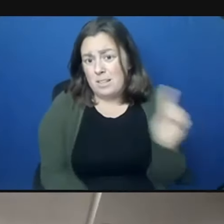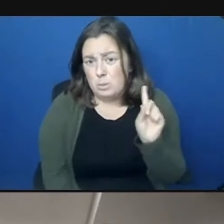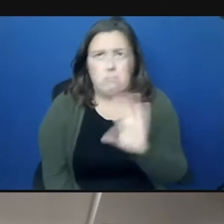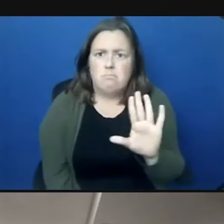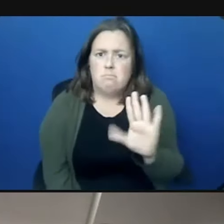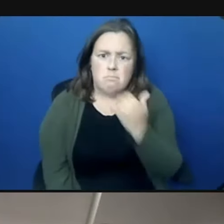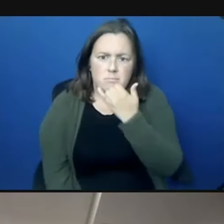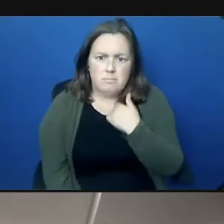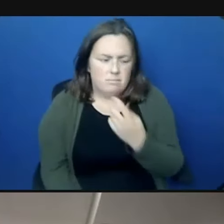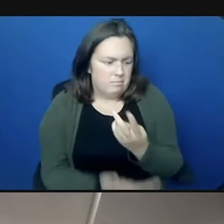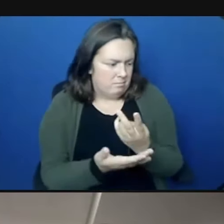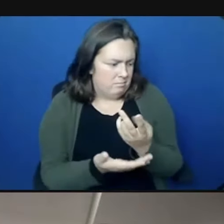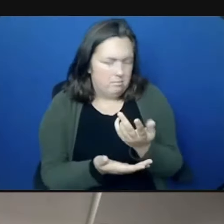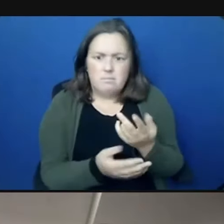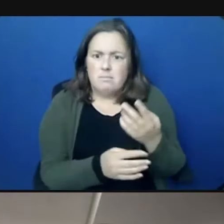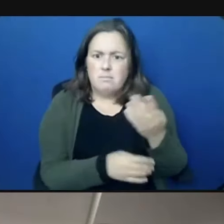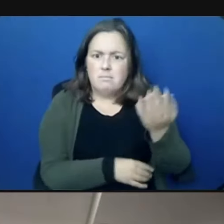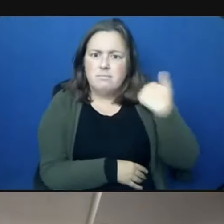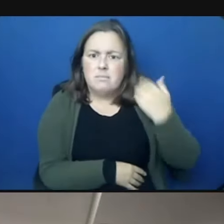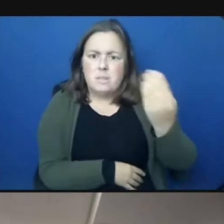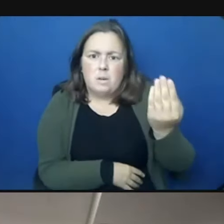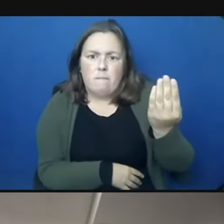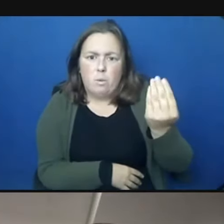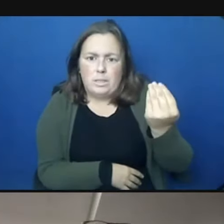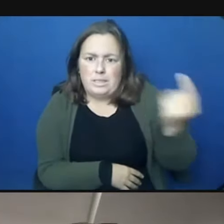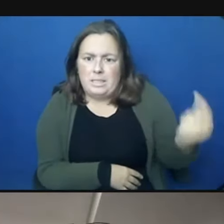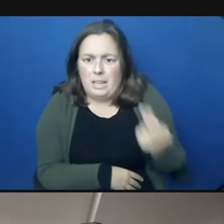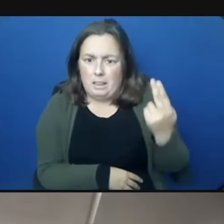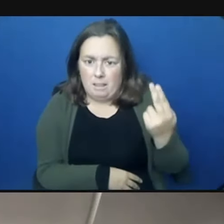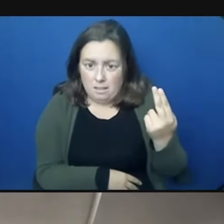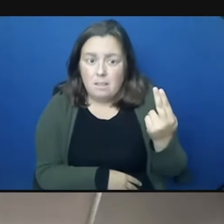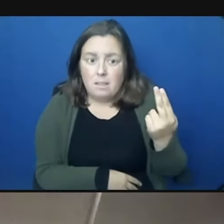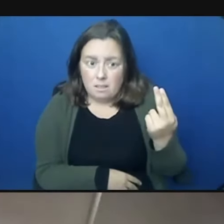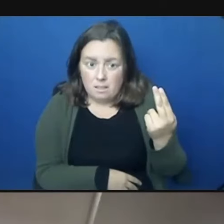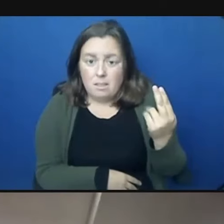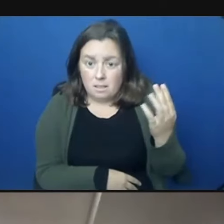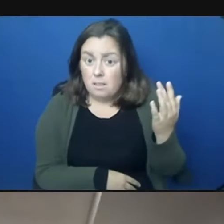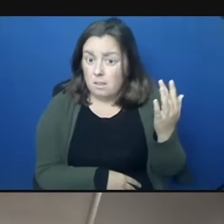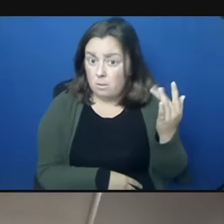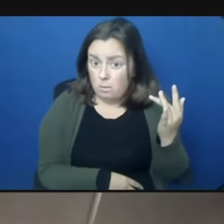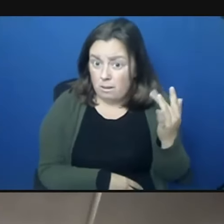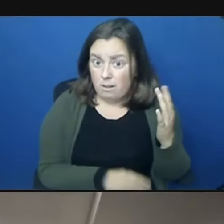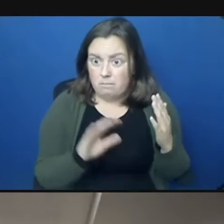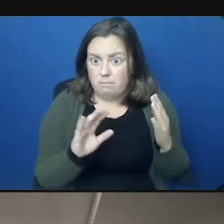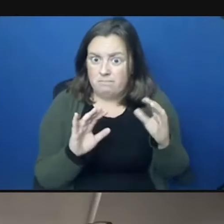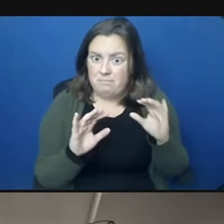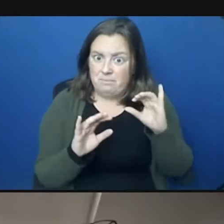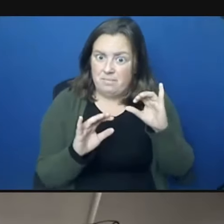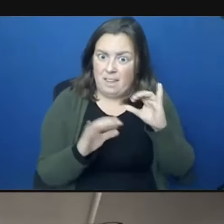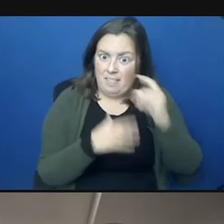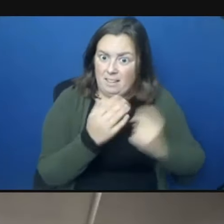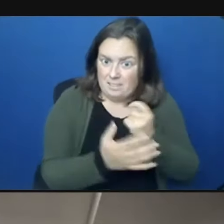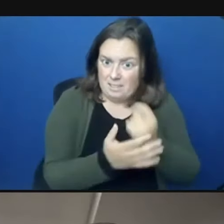or not last week, I apologize, on the 14th, due to the state that our community was in at that time.